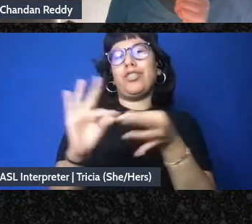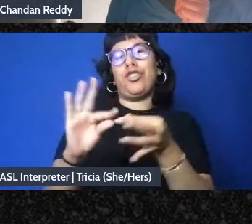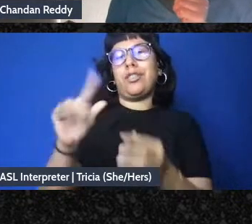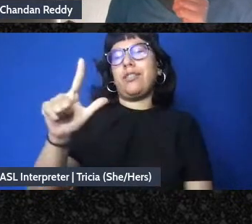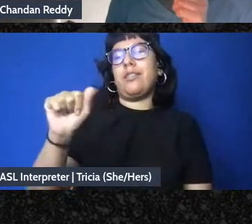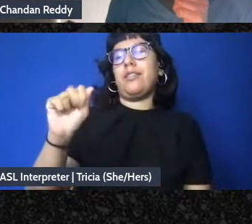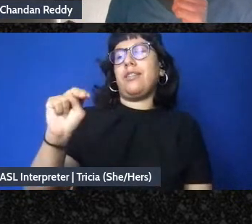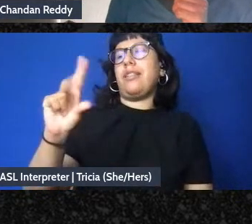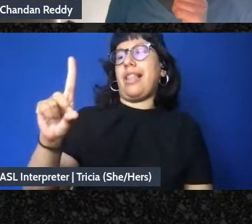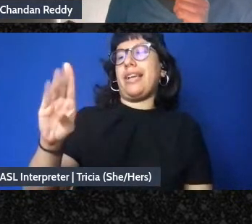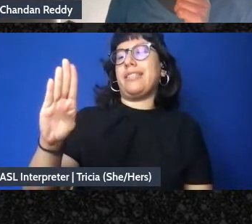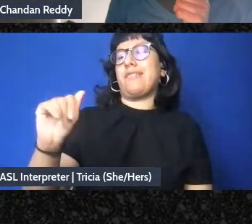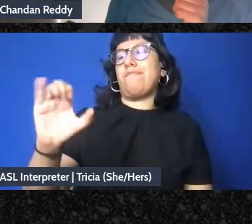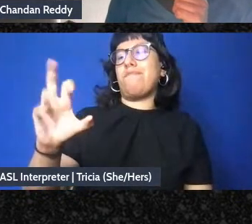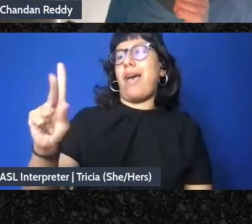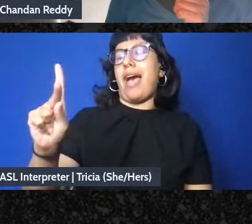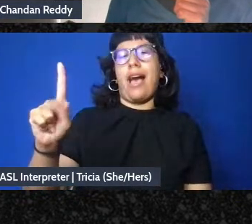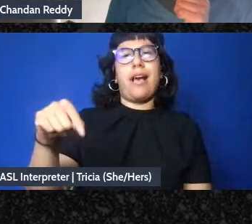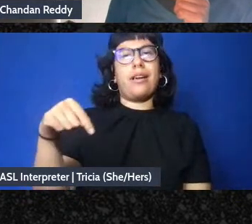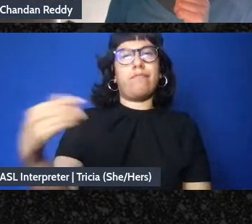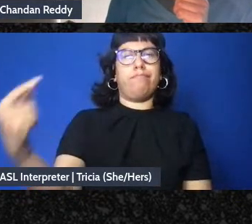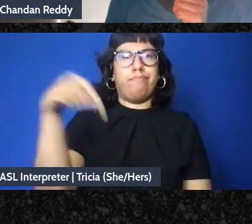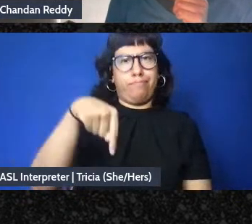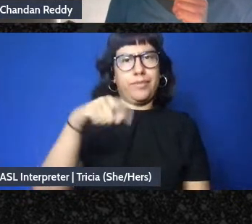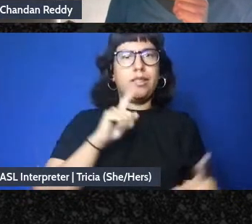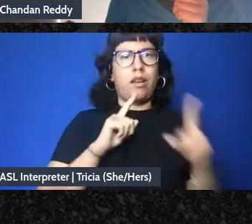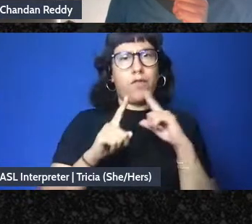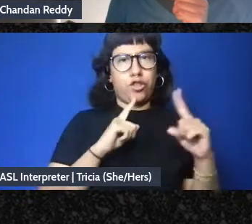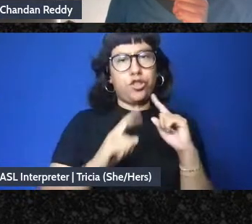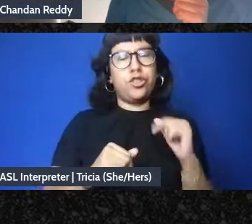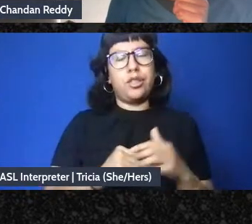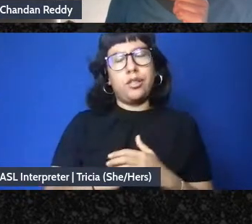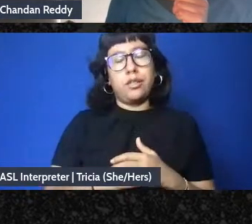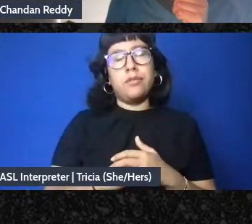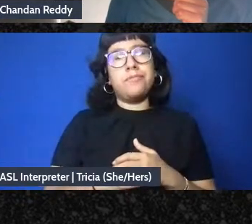this conversation because I do believe that